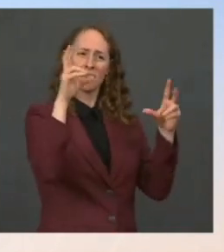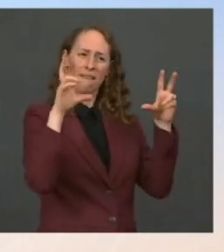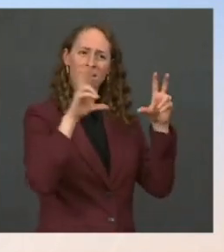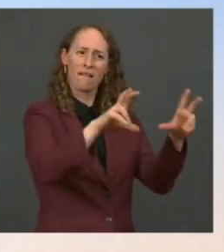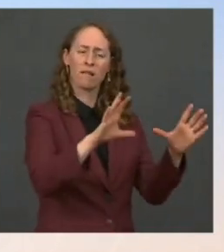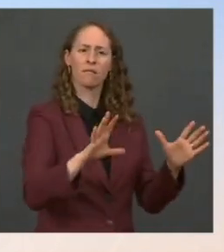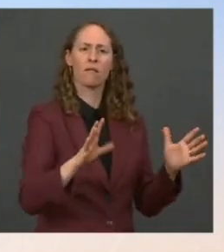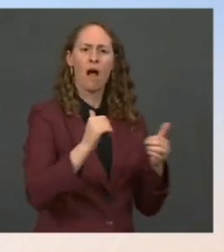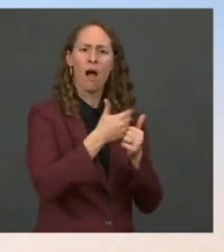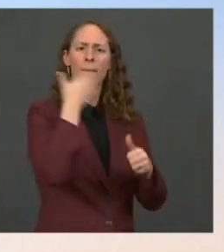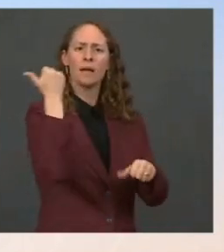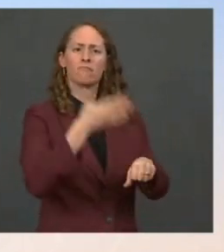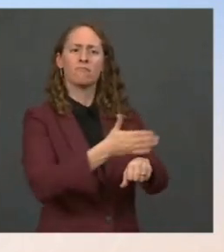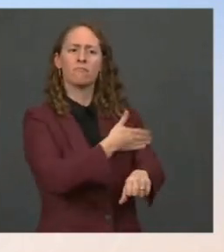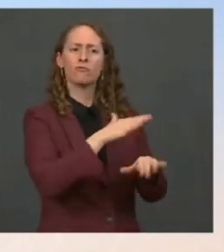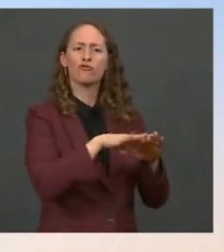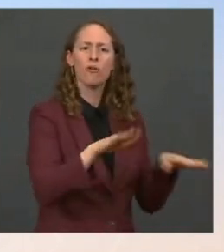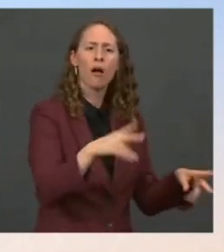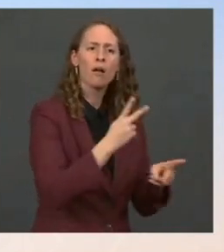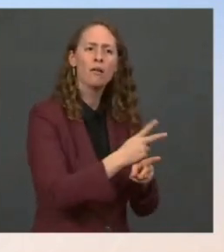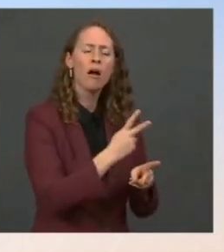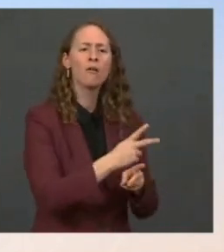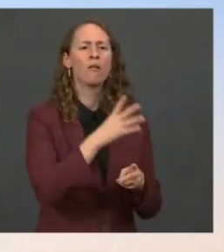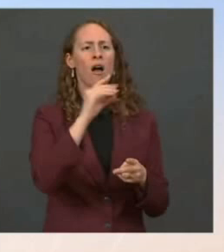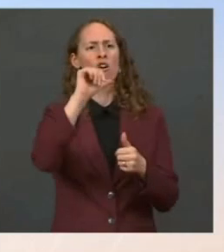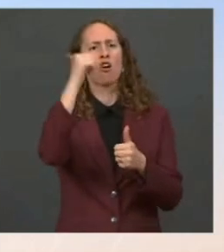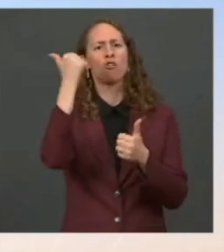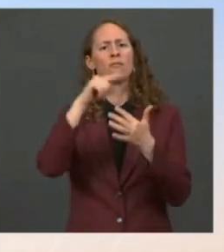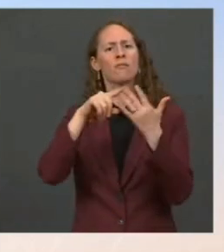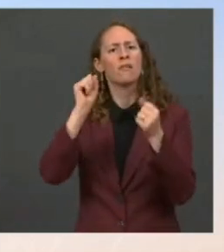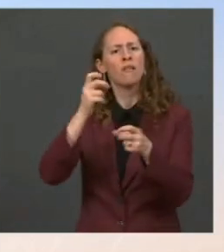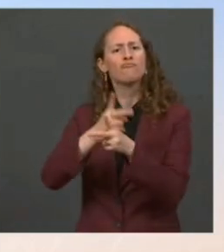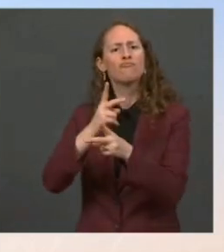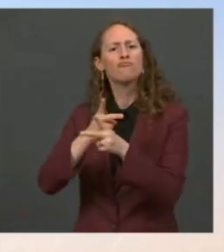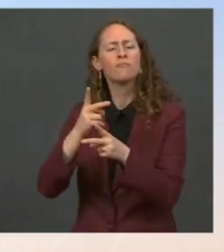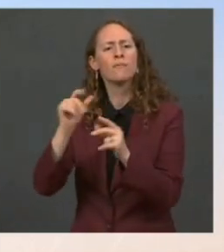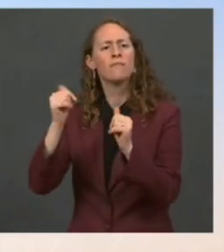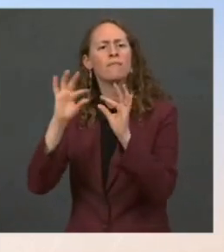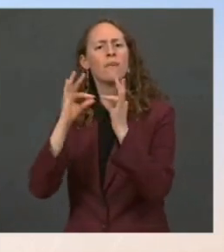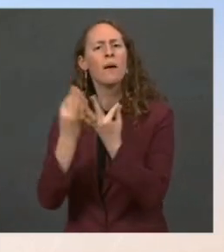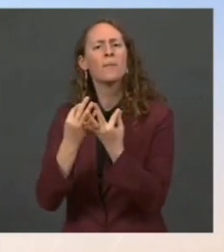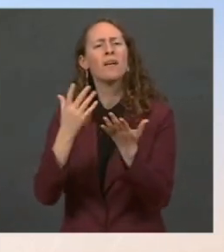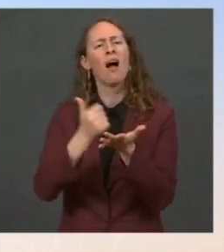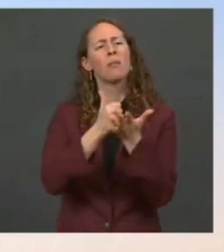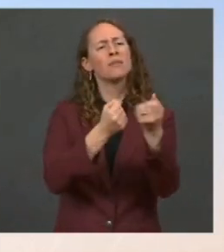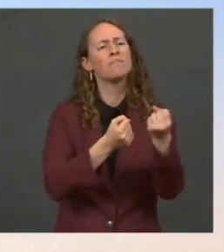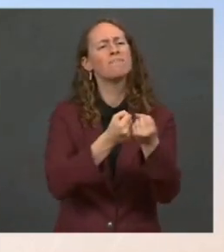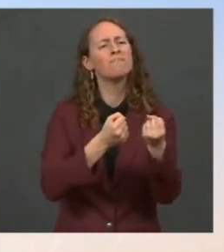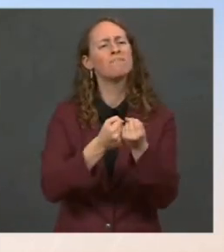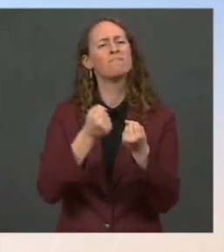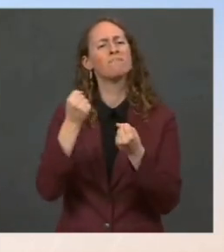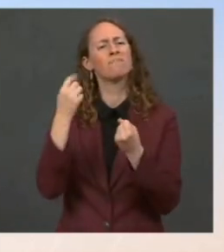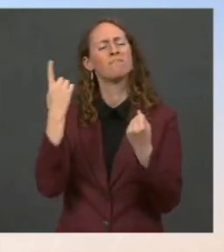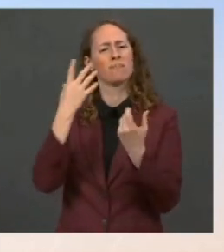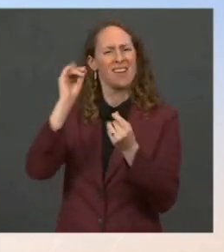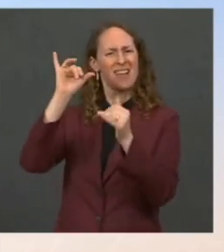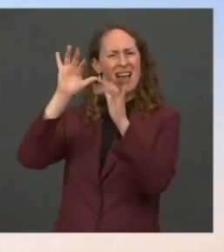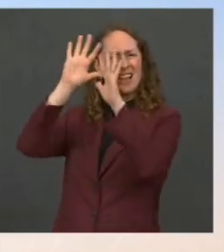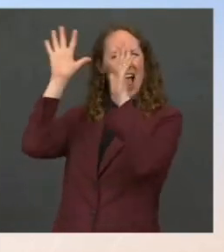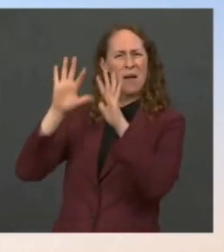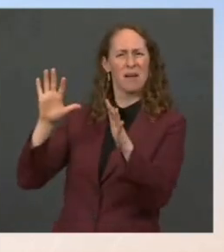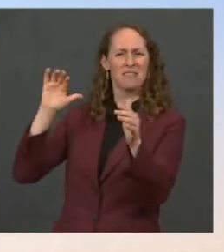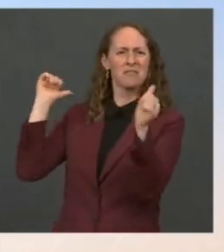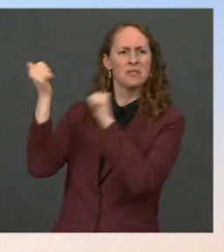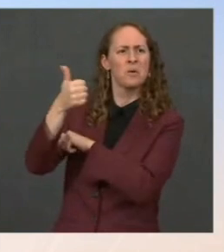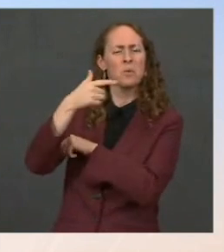care and care issues that families across the country are having. Making sure we're doing something to address the climate crisis and making